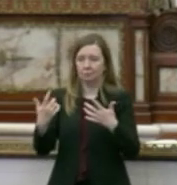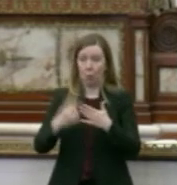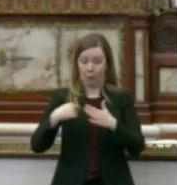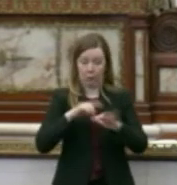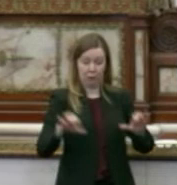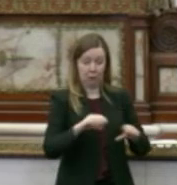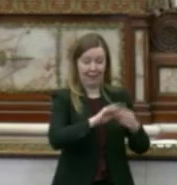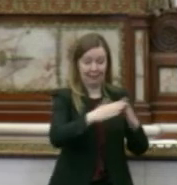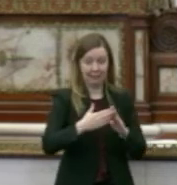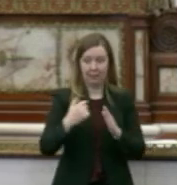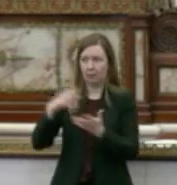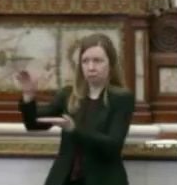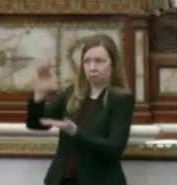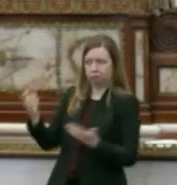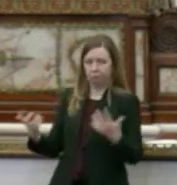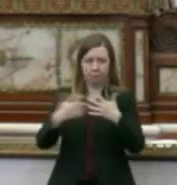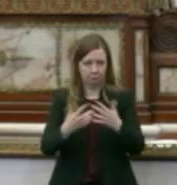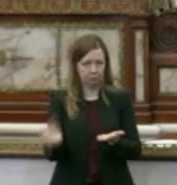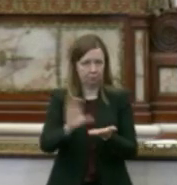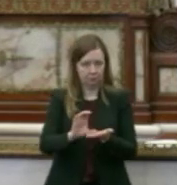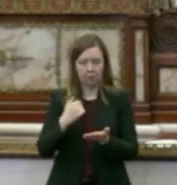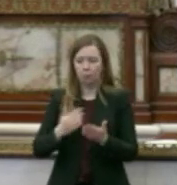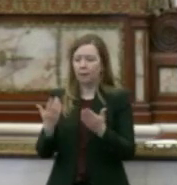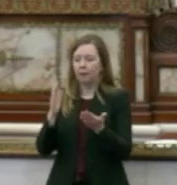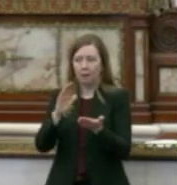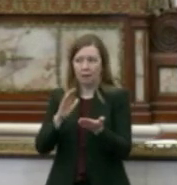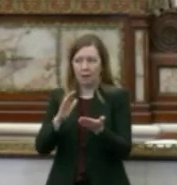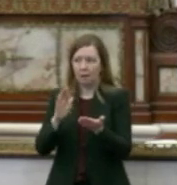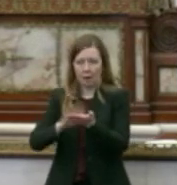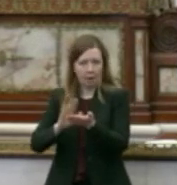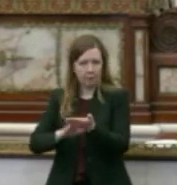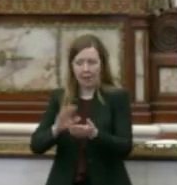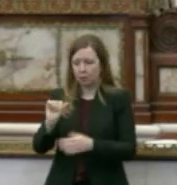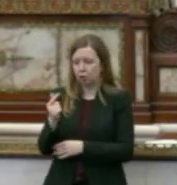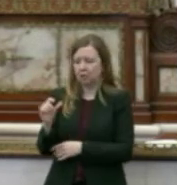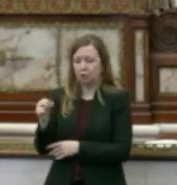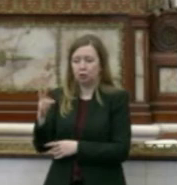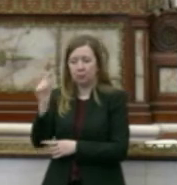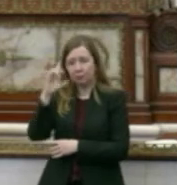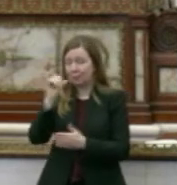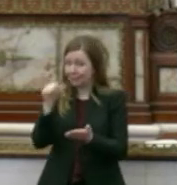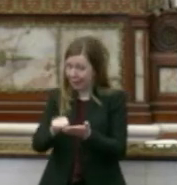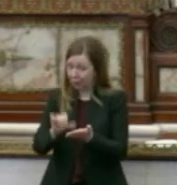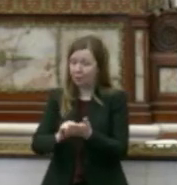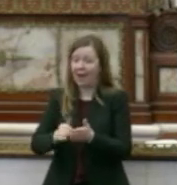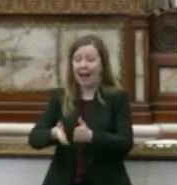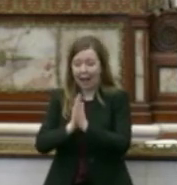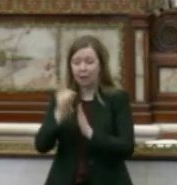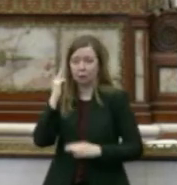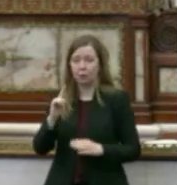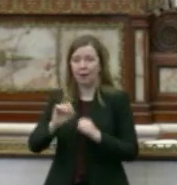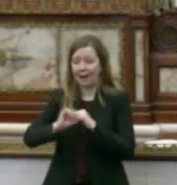doing here in the city of Philadelphia. We compliment Attorney General Shapiro for his letter that publicly called for